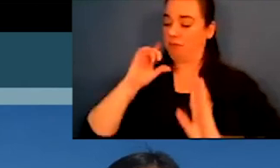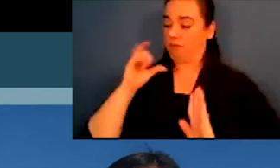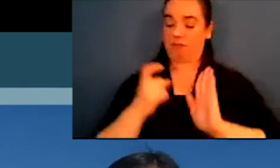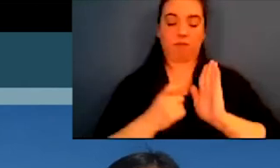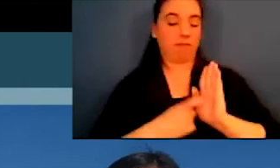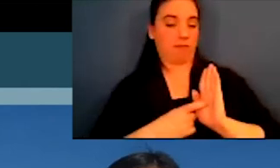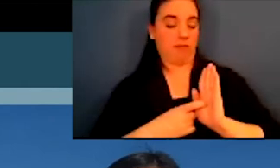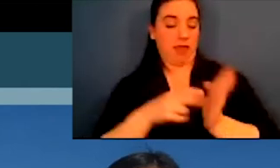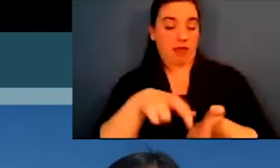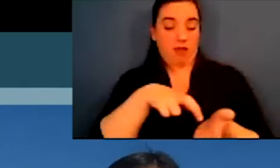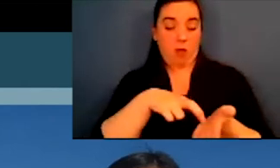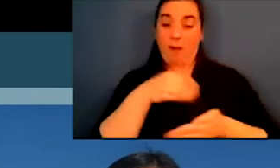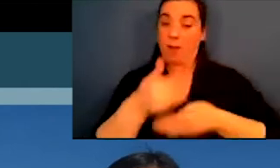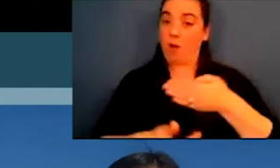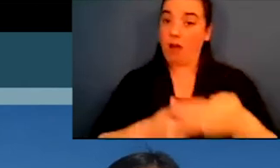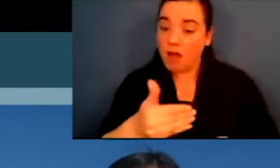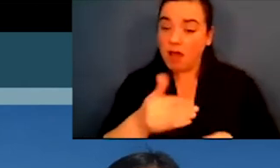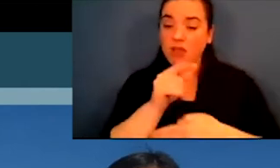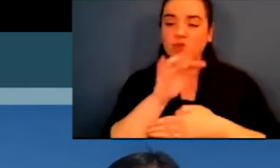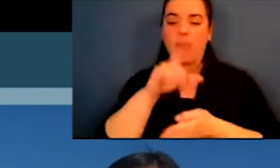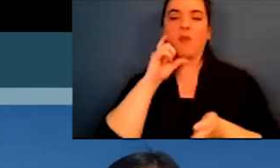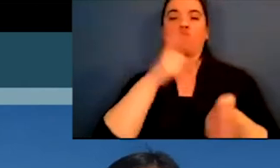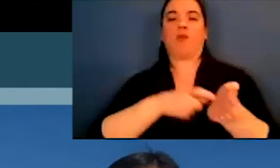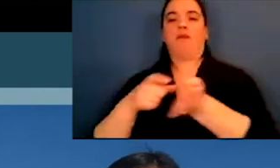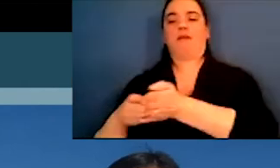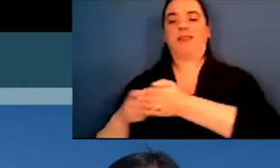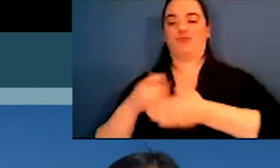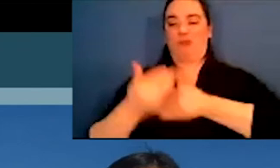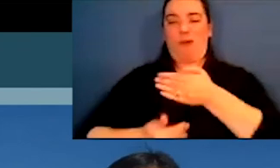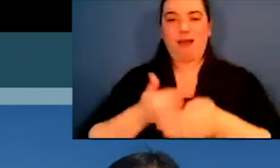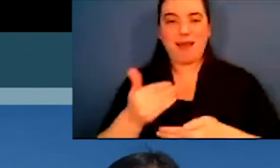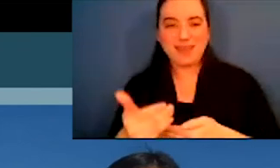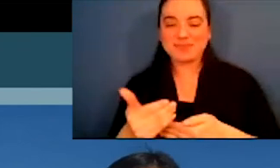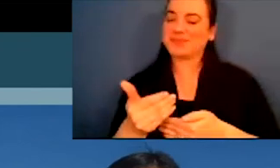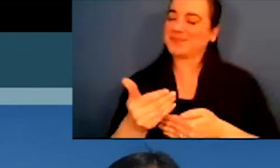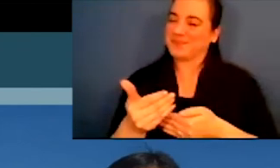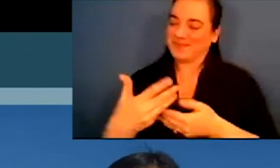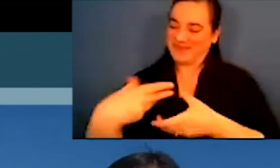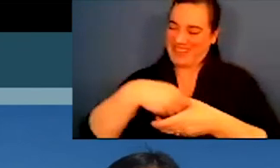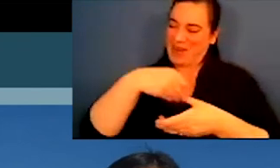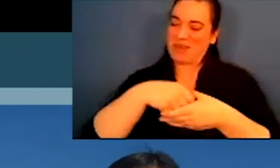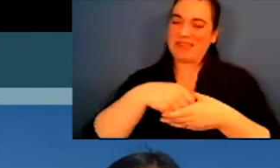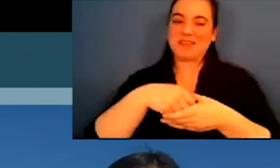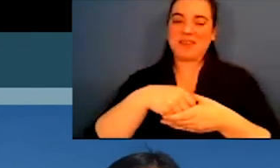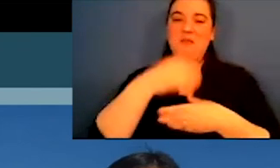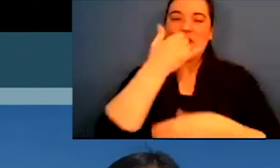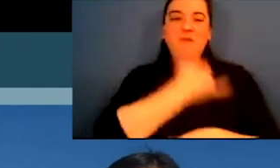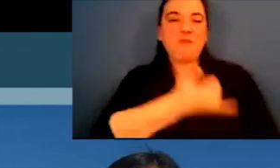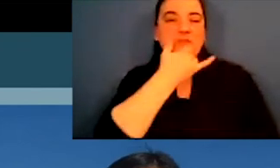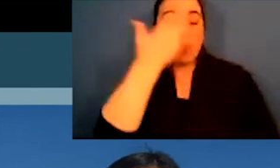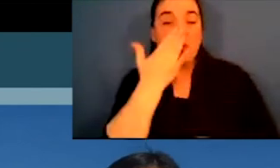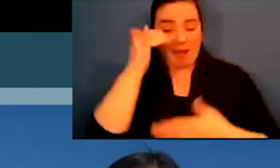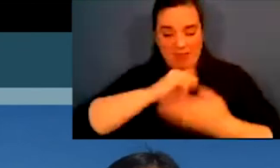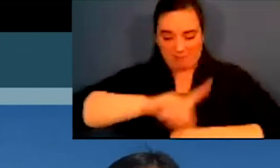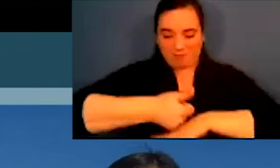government's elections, all of that. However, I also recognize that the enrollment process and the tribal recognition process